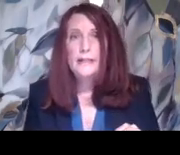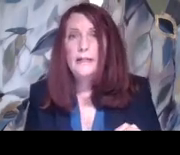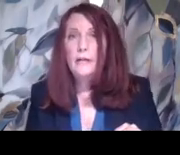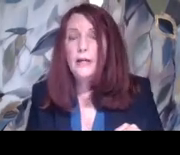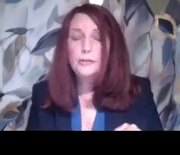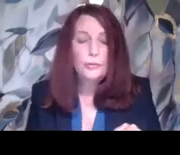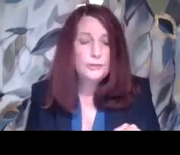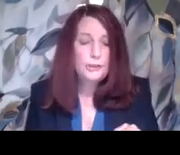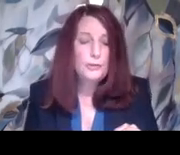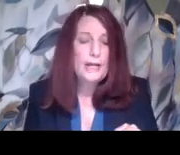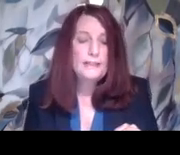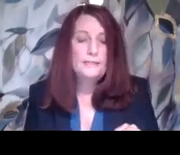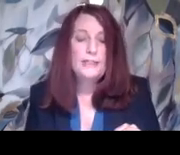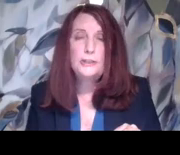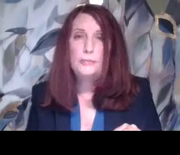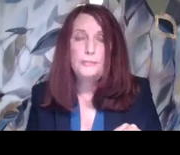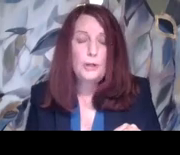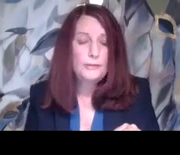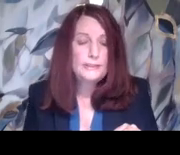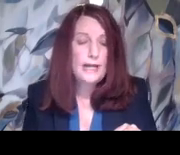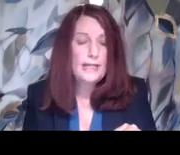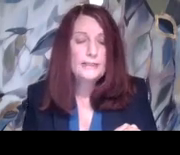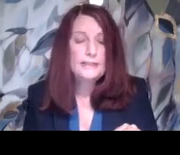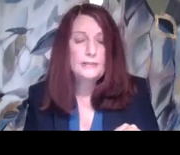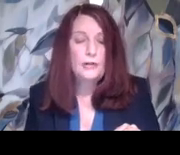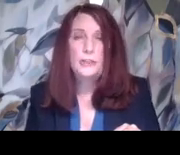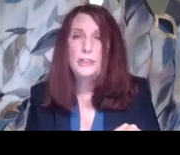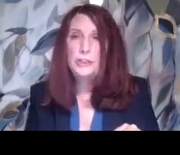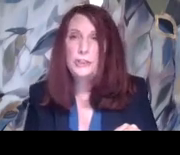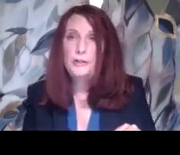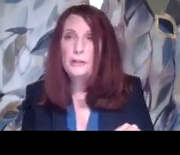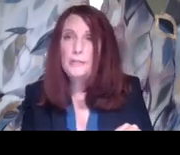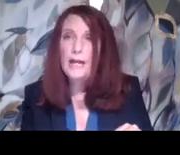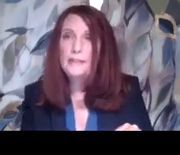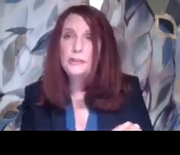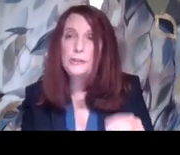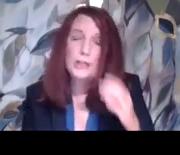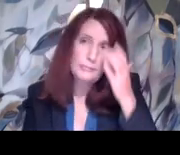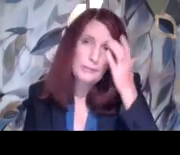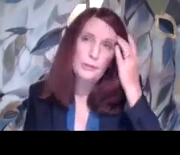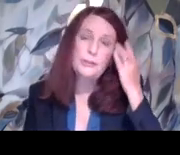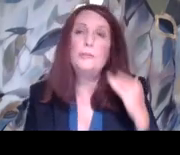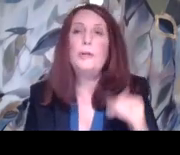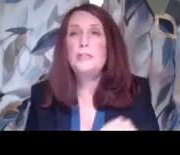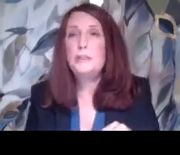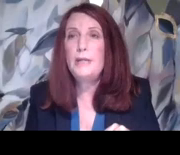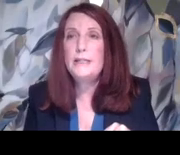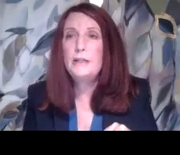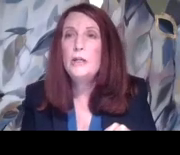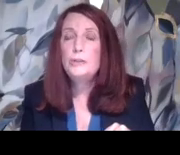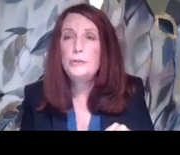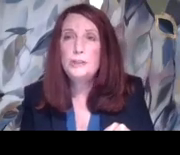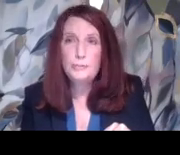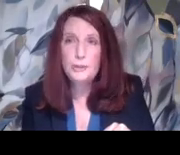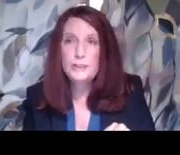And then a lot of schools do activities to promote science, technology, engineering, and math and to get people to participate